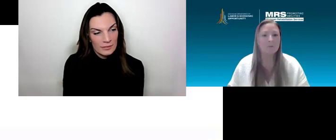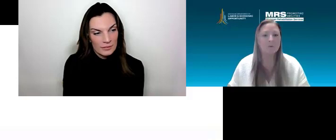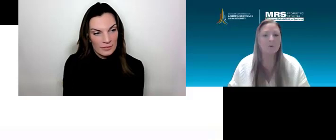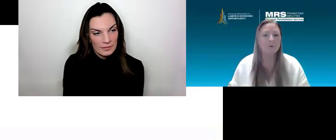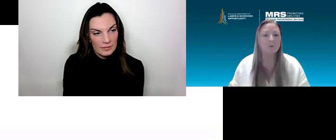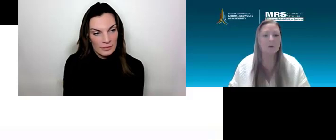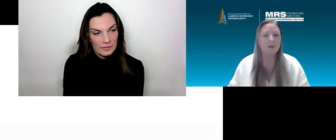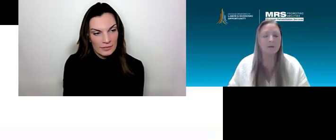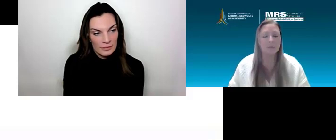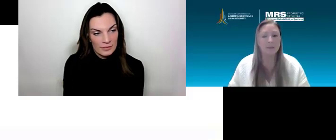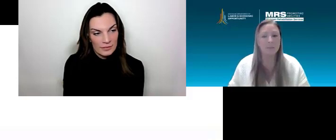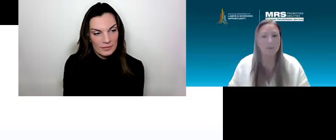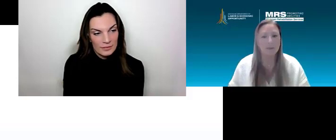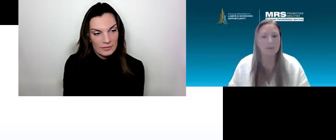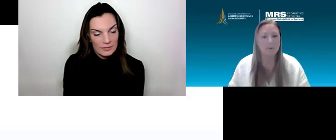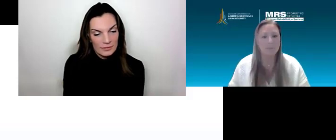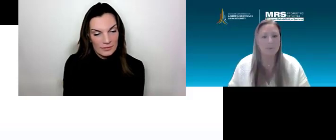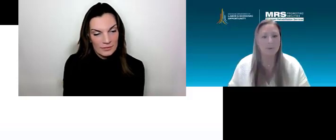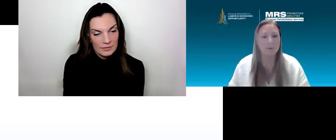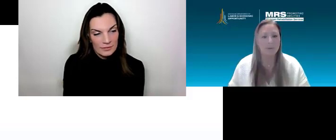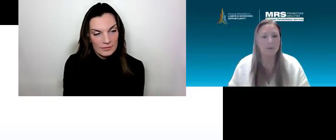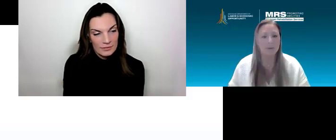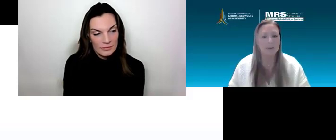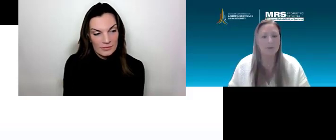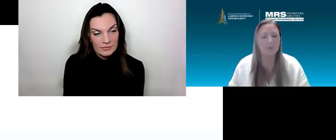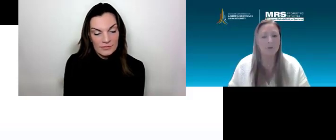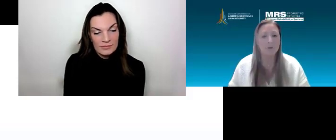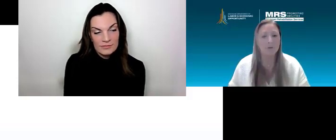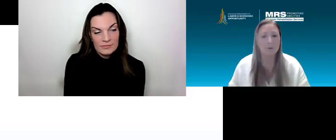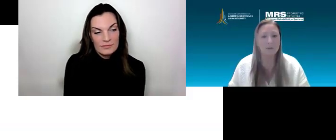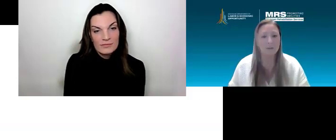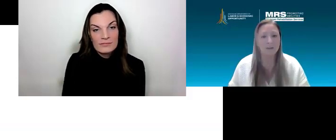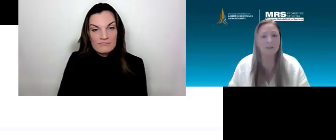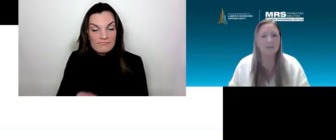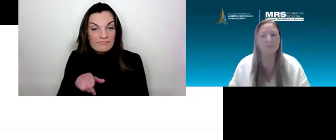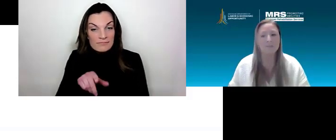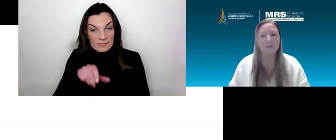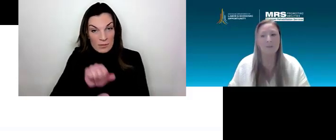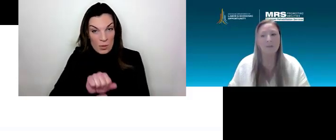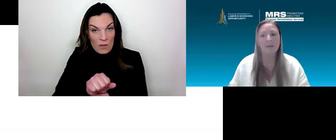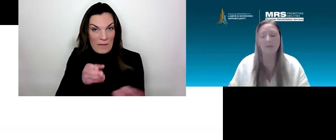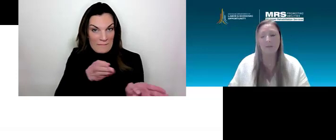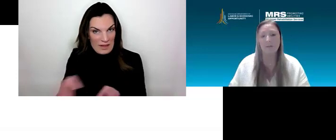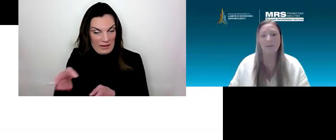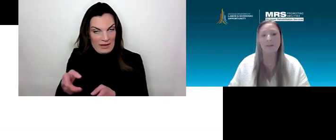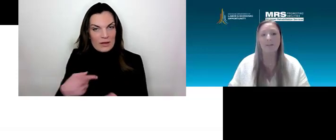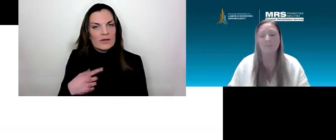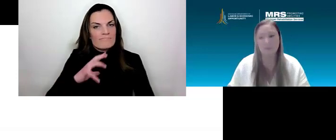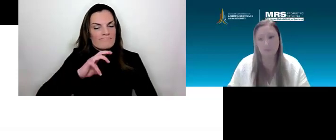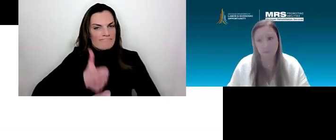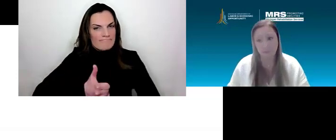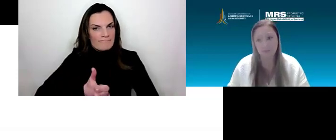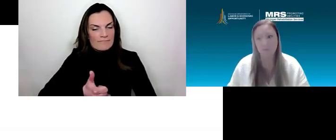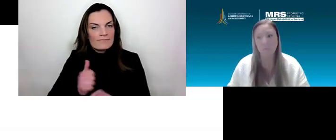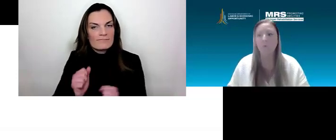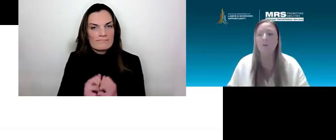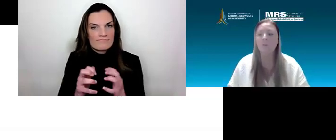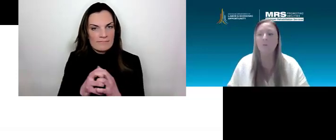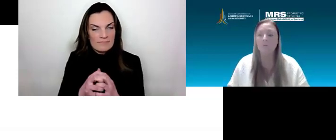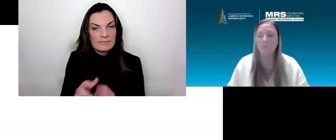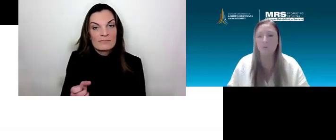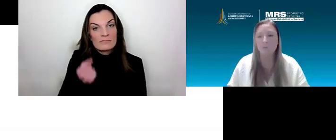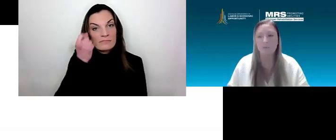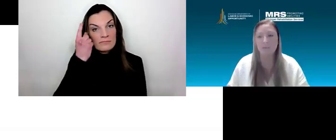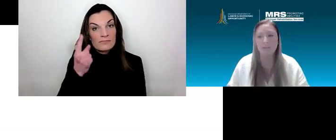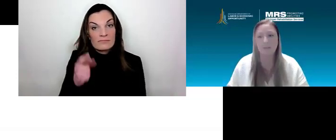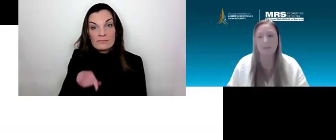So when we're creating that plan for employment, again, we are looking at it to be individualized. What